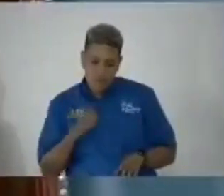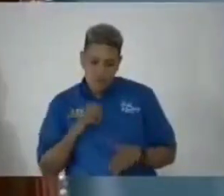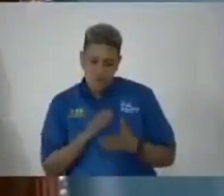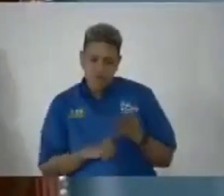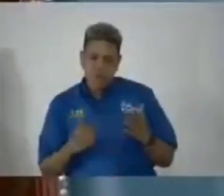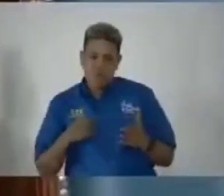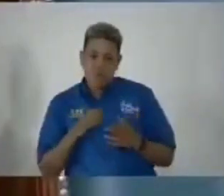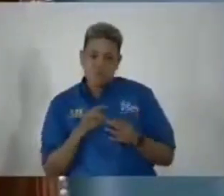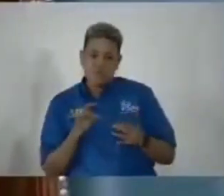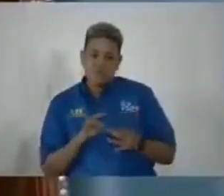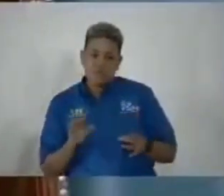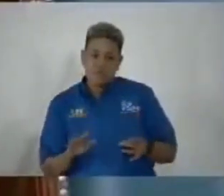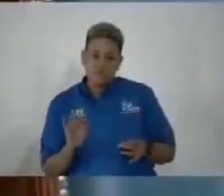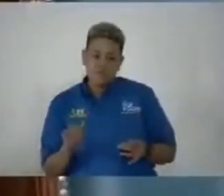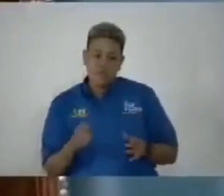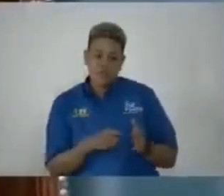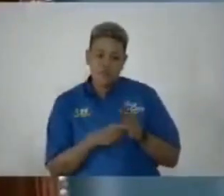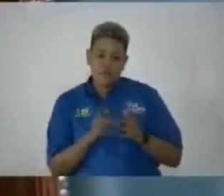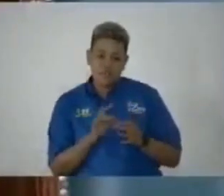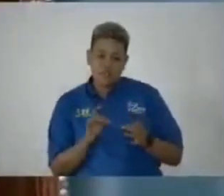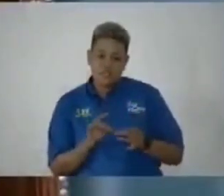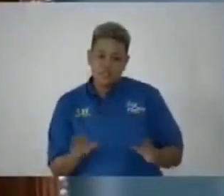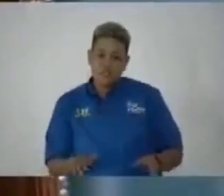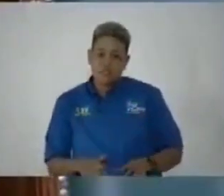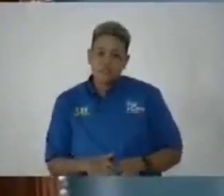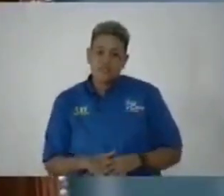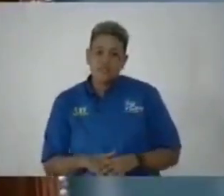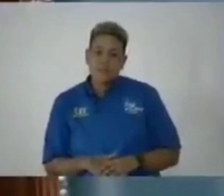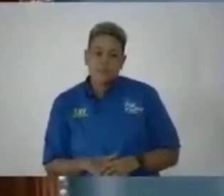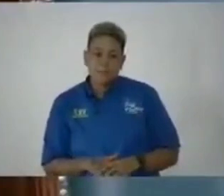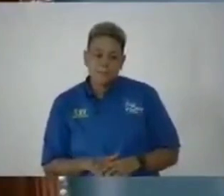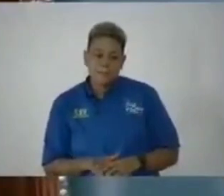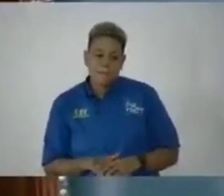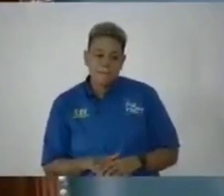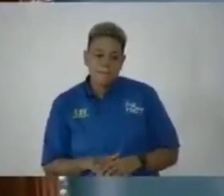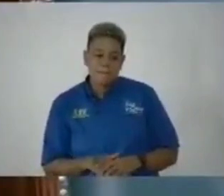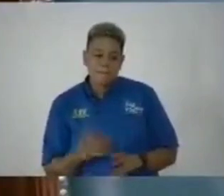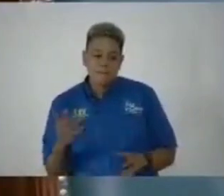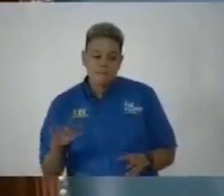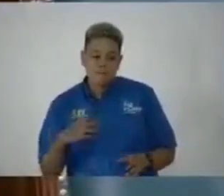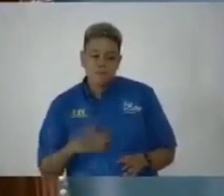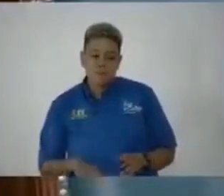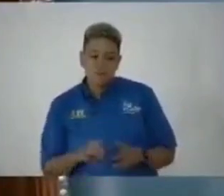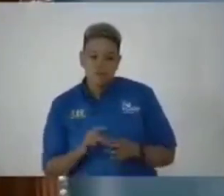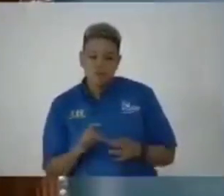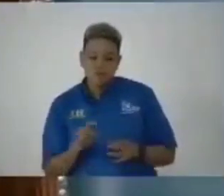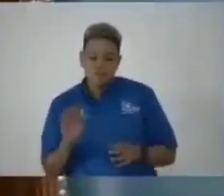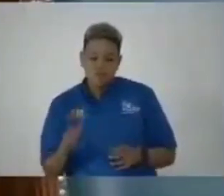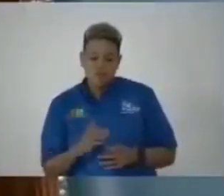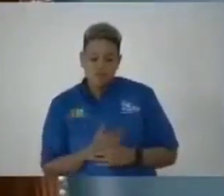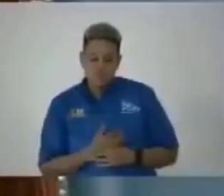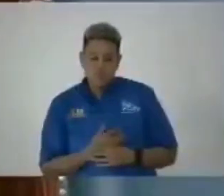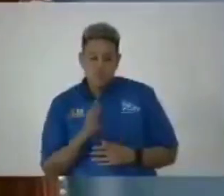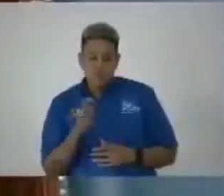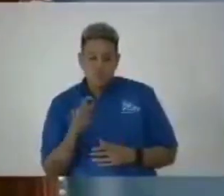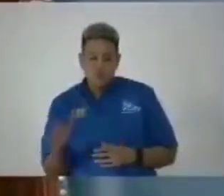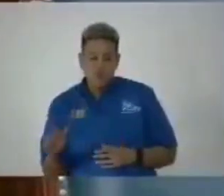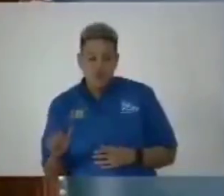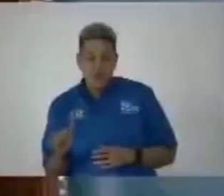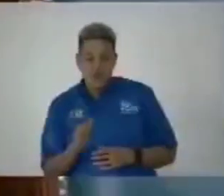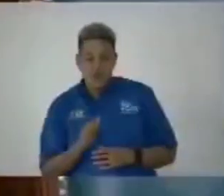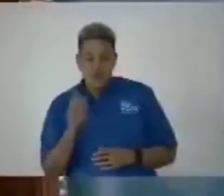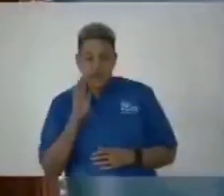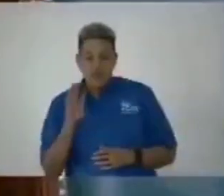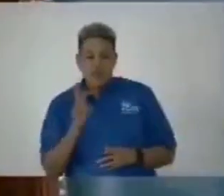i withdraw that request he doesn't wish to speak anymore okay okay well i